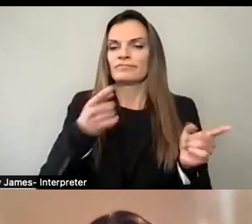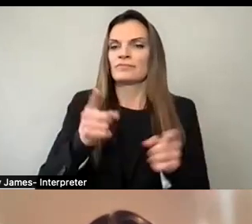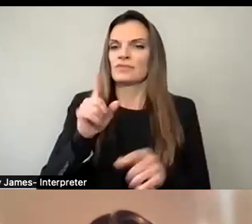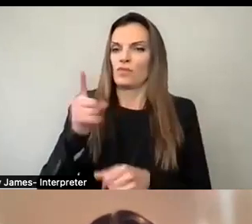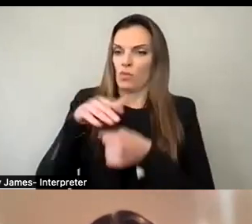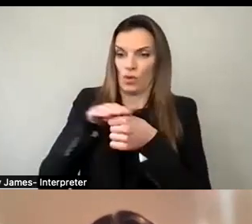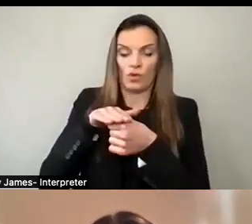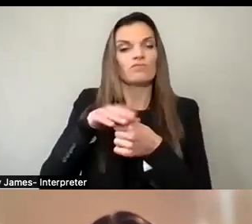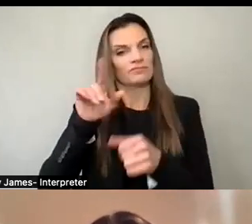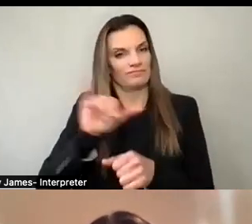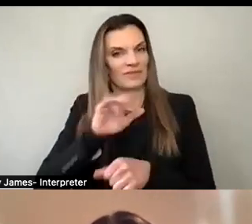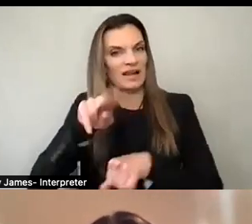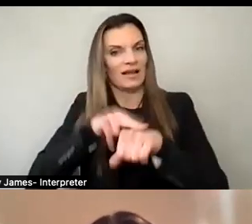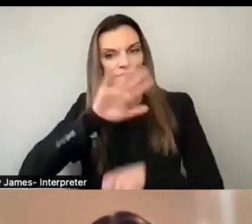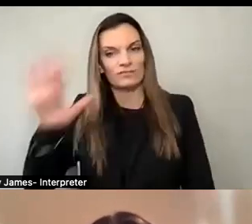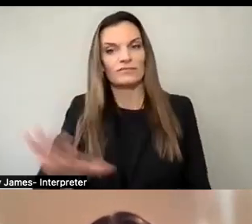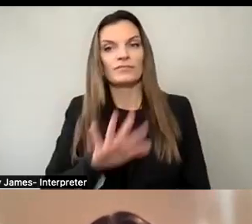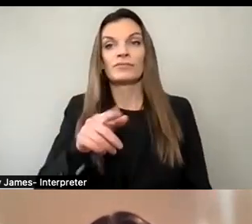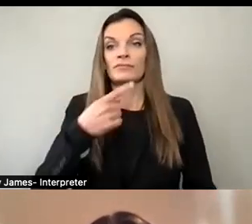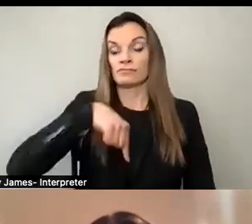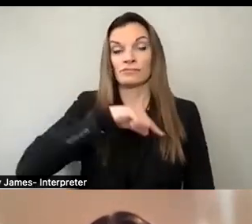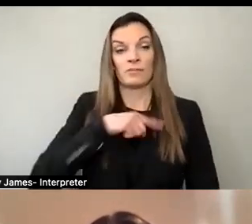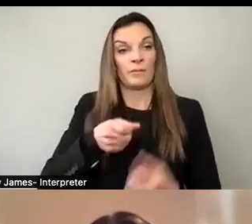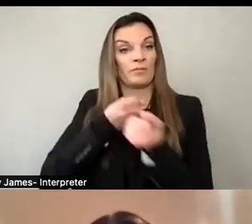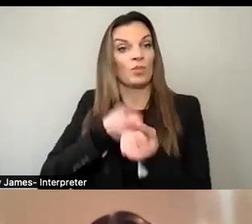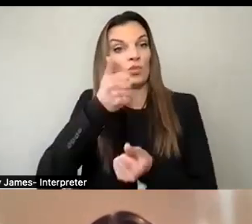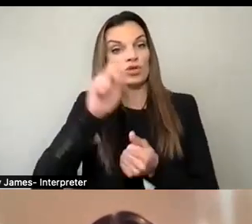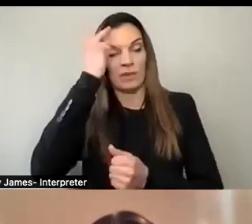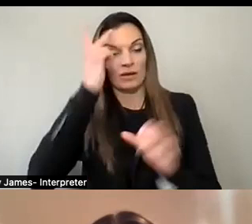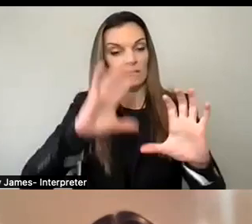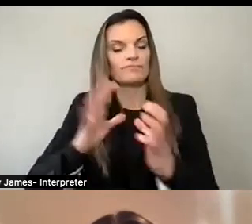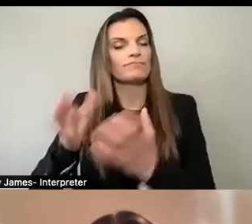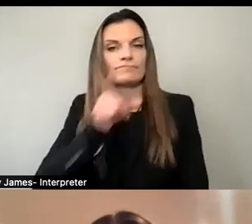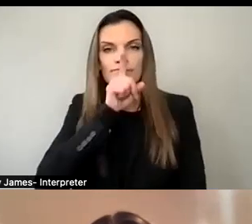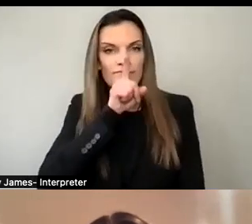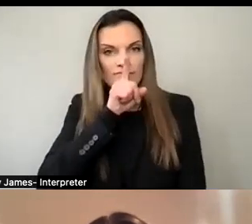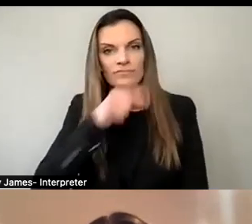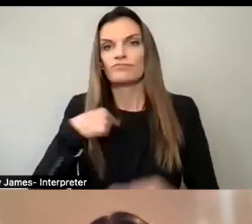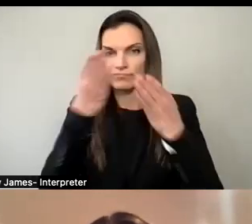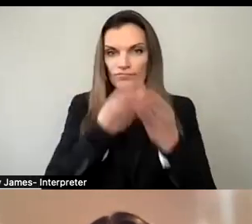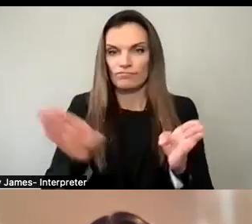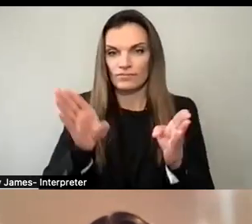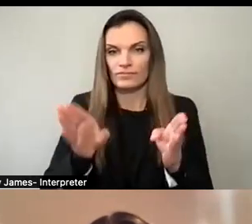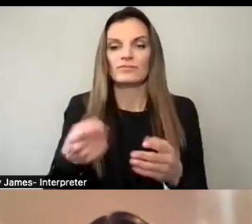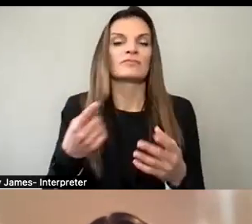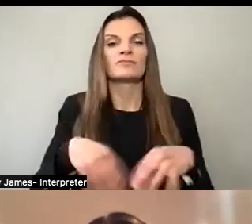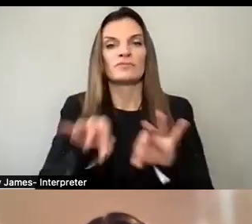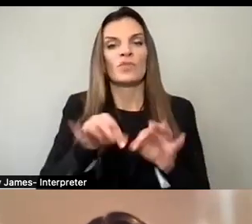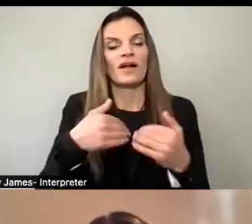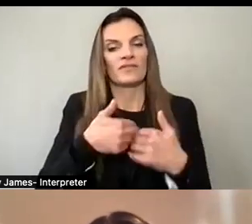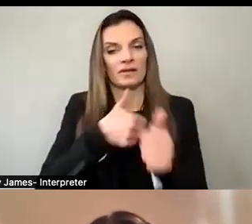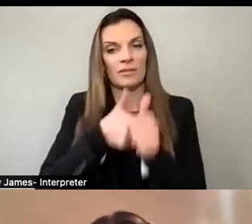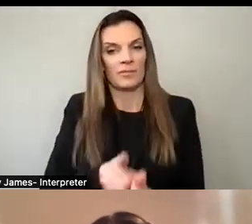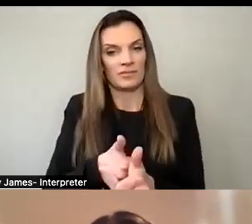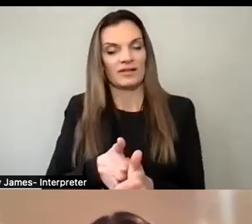levels. The League does not support or oppose candidates or political parties. The League is fully committed to ensure compliance in principle and in